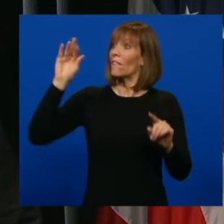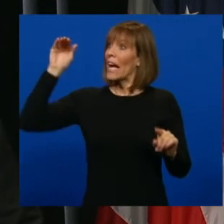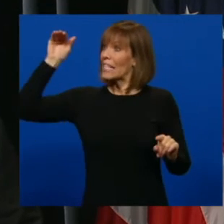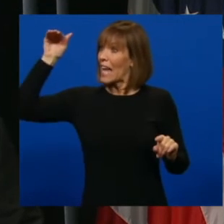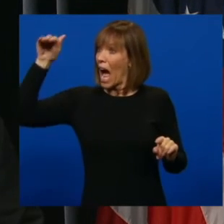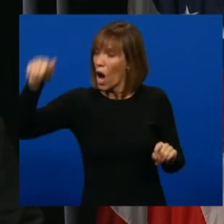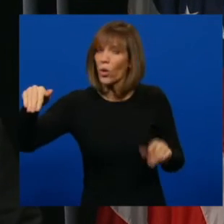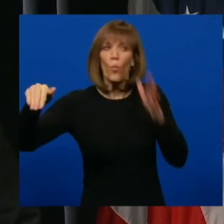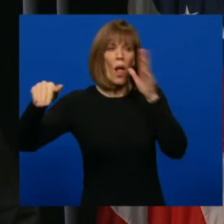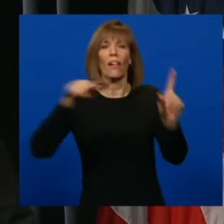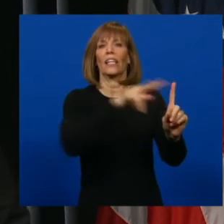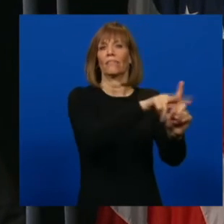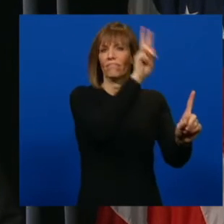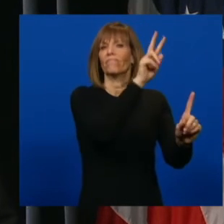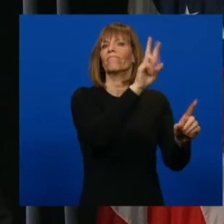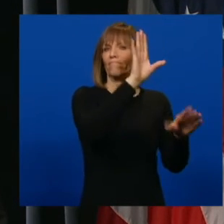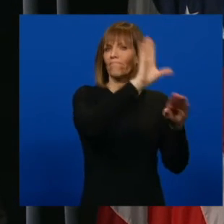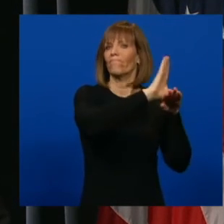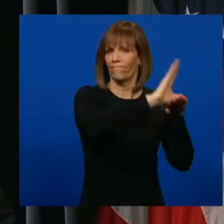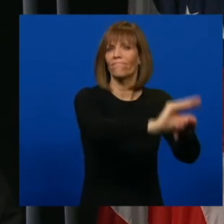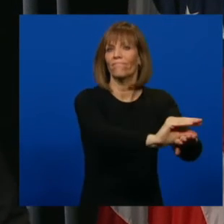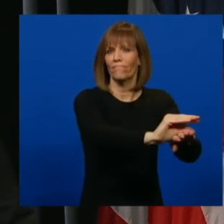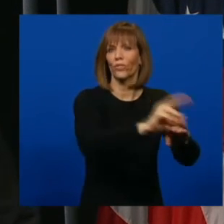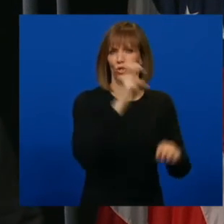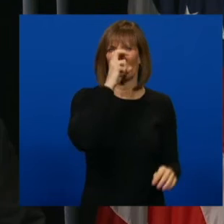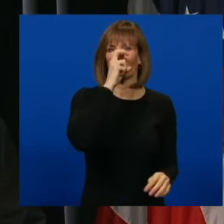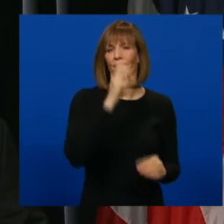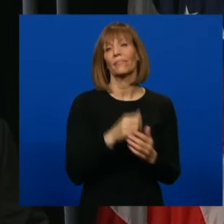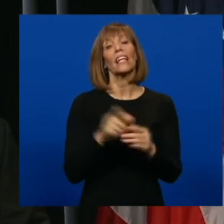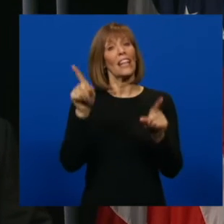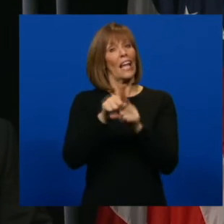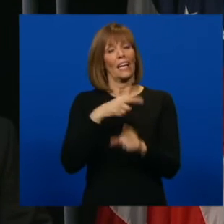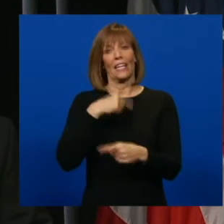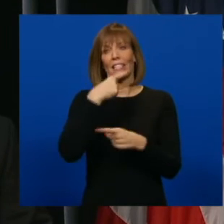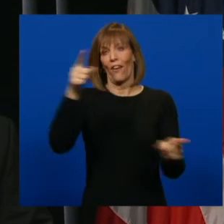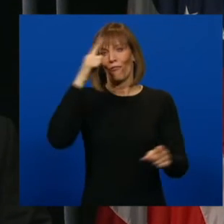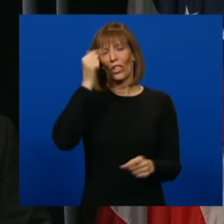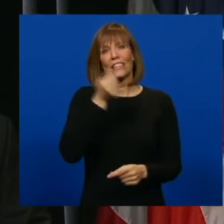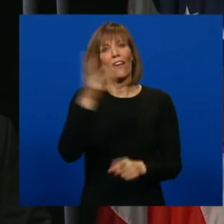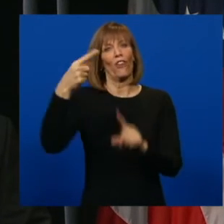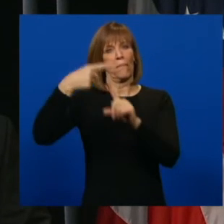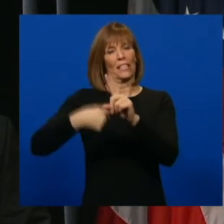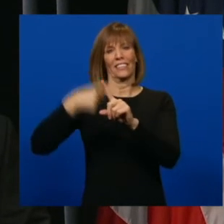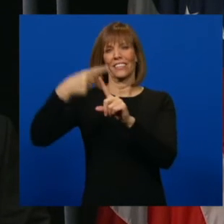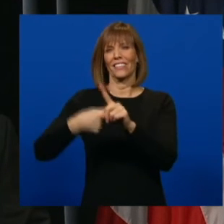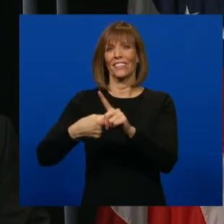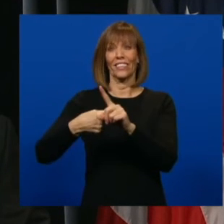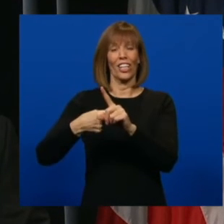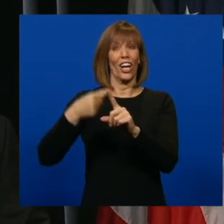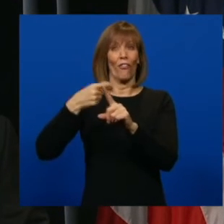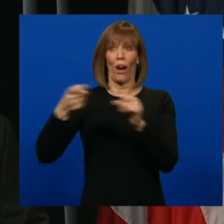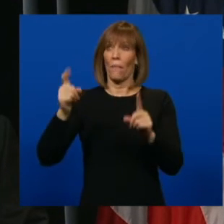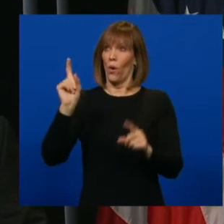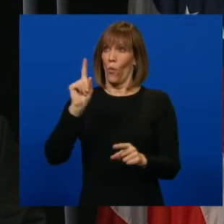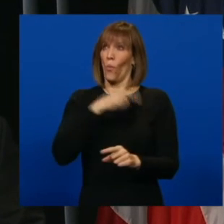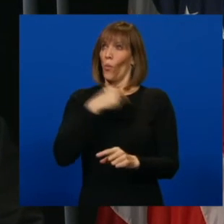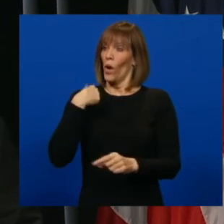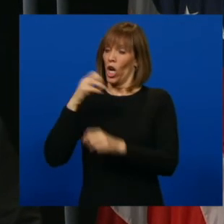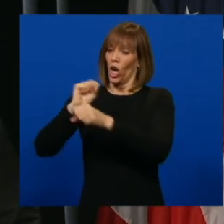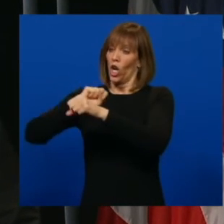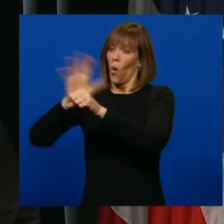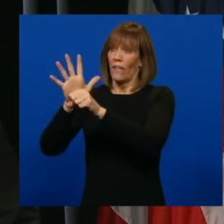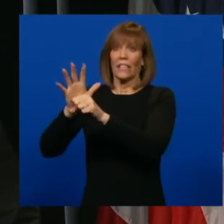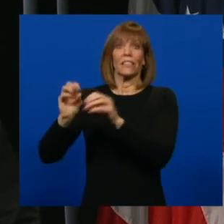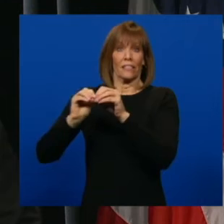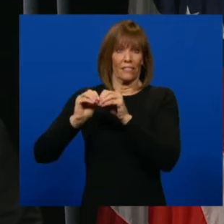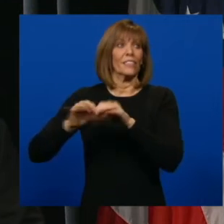it comes back down, we'll adjust accordingly. As I've said for months, and I'll continue to say, we must learn to live with COVID-19 and effectively